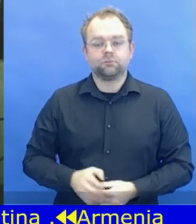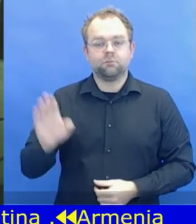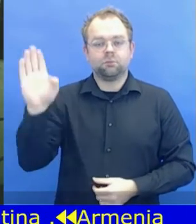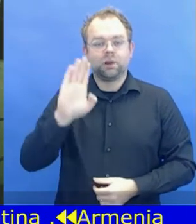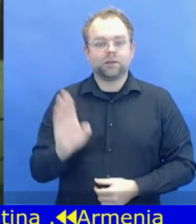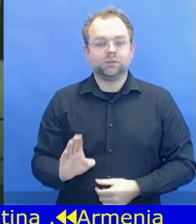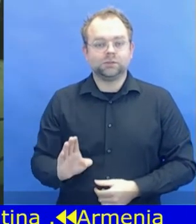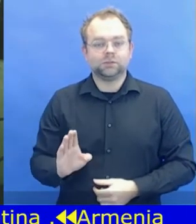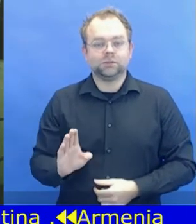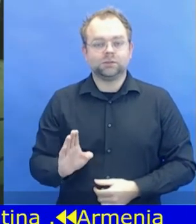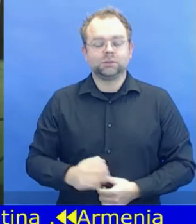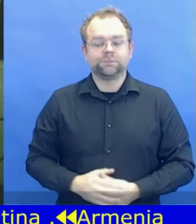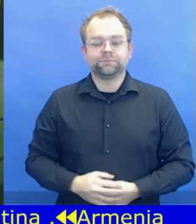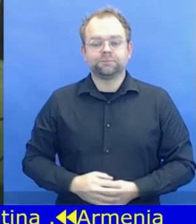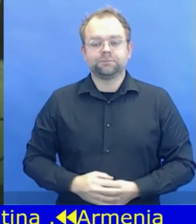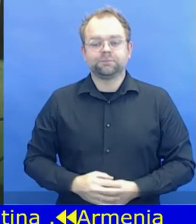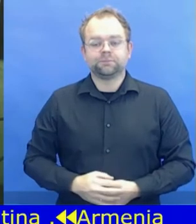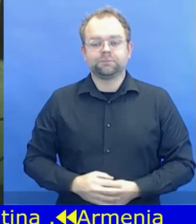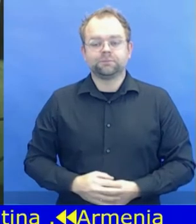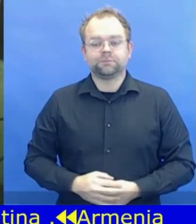Penin,